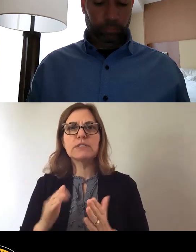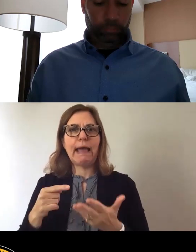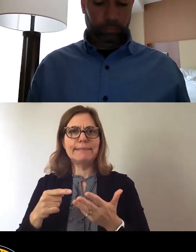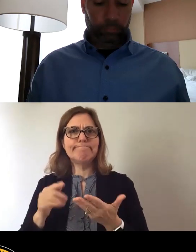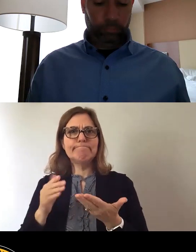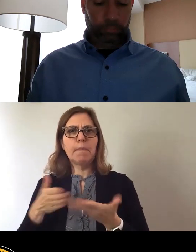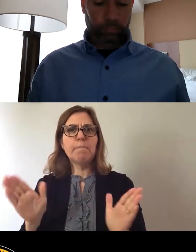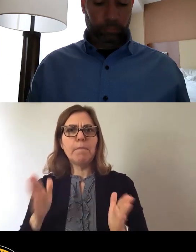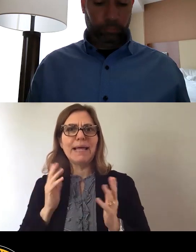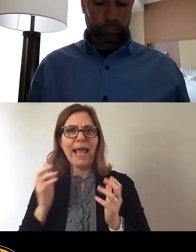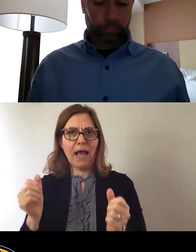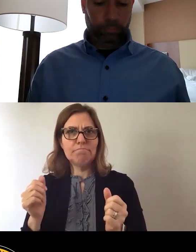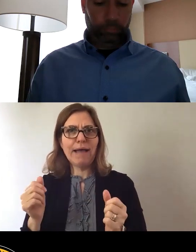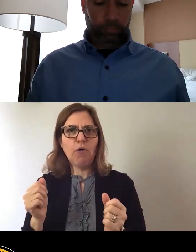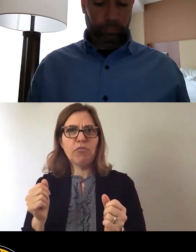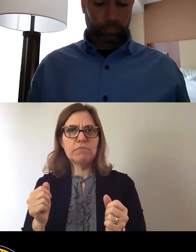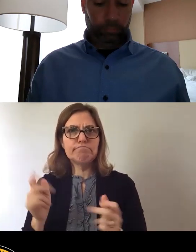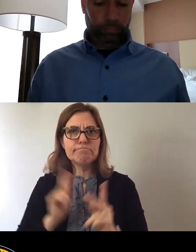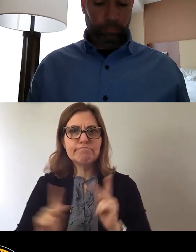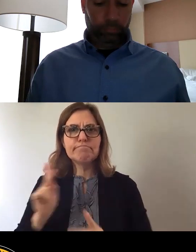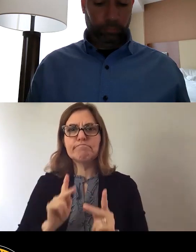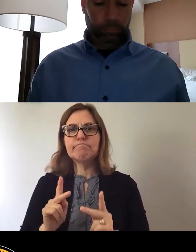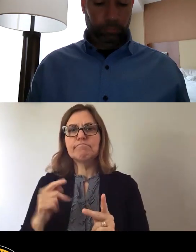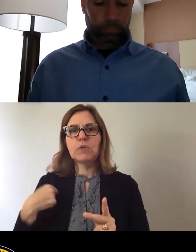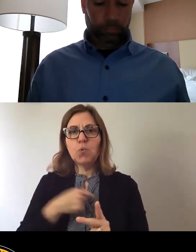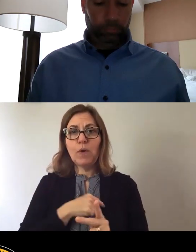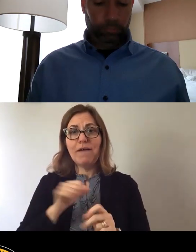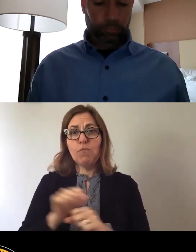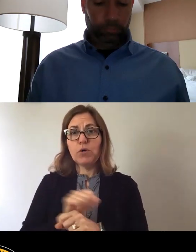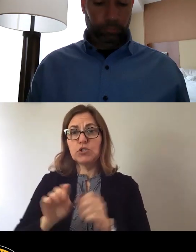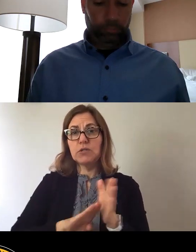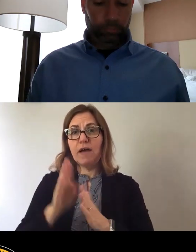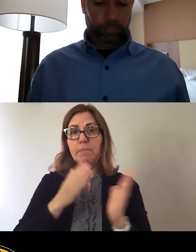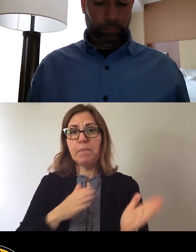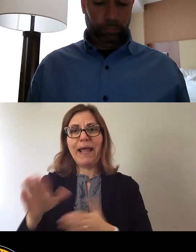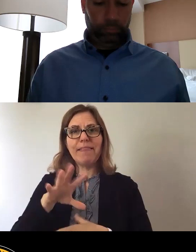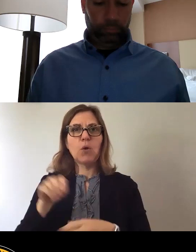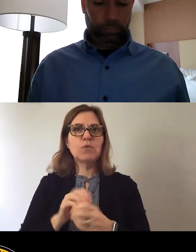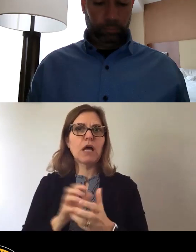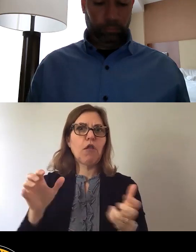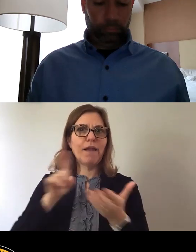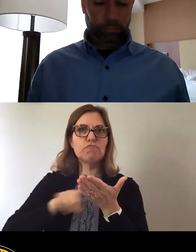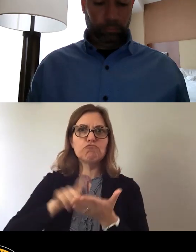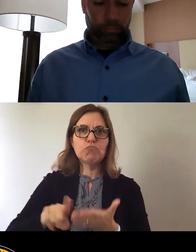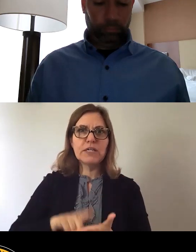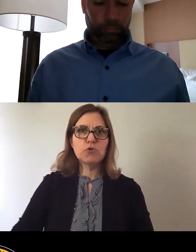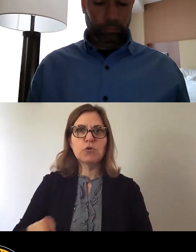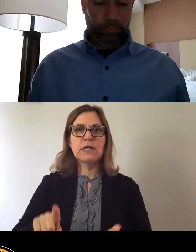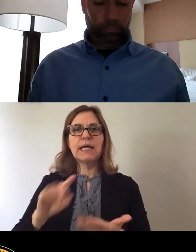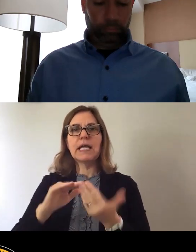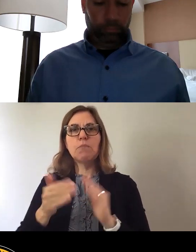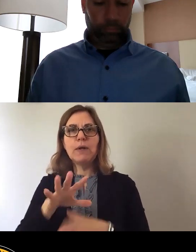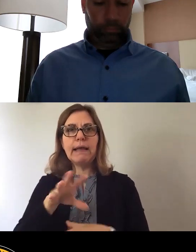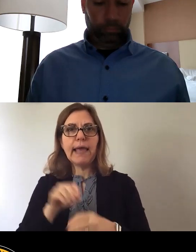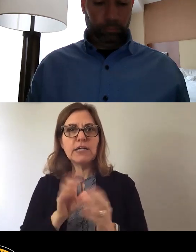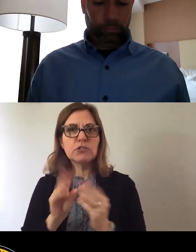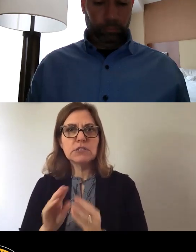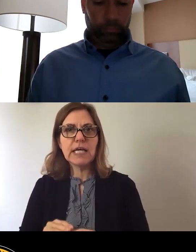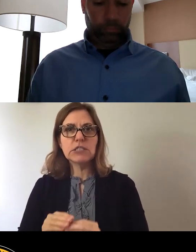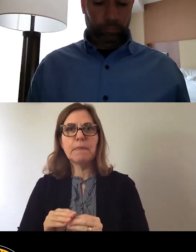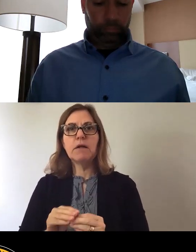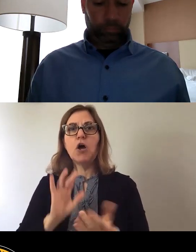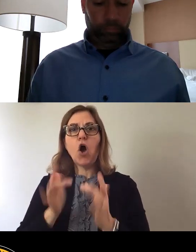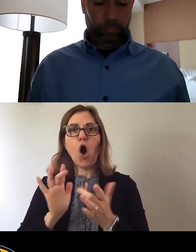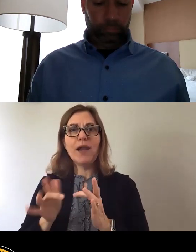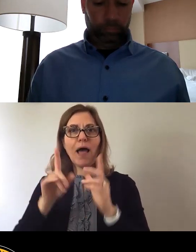monthly to guide the development of the plan which included an immense amount of research as well as community engagement sessions, online surveys, and